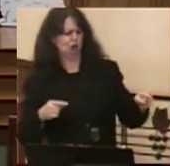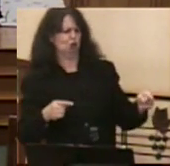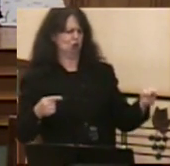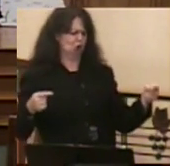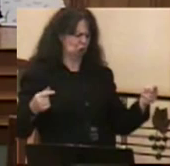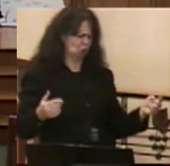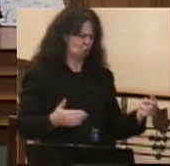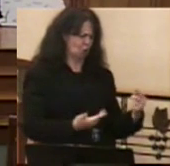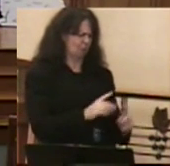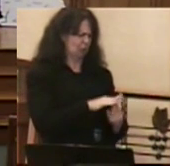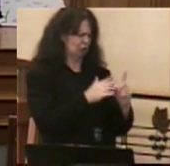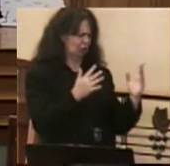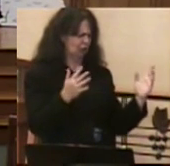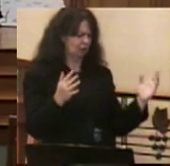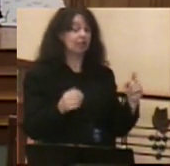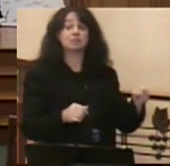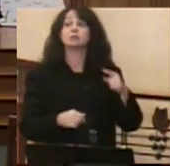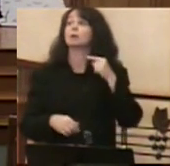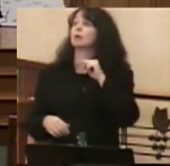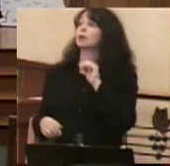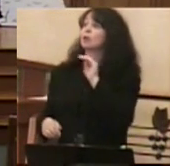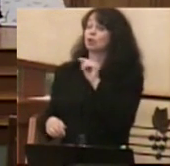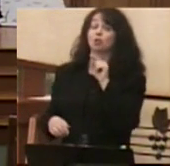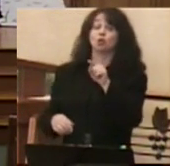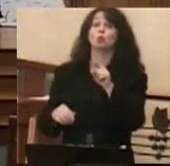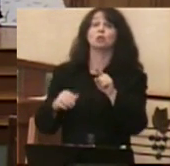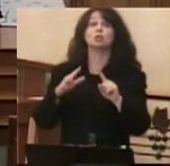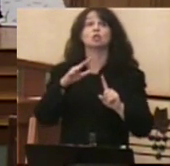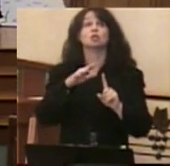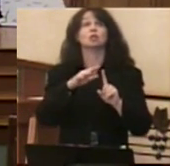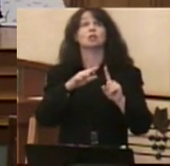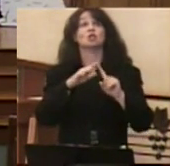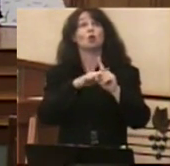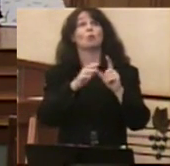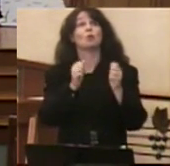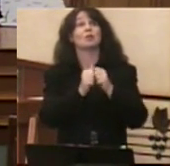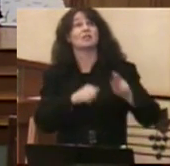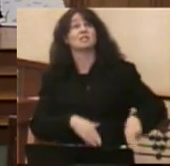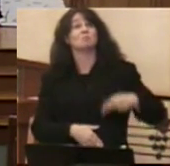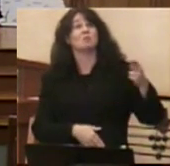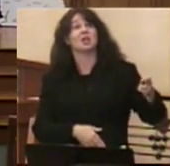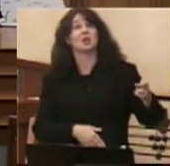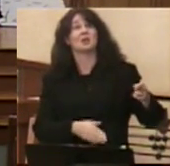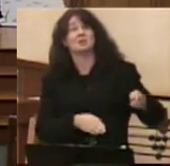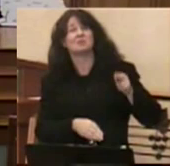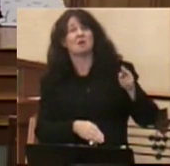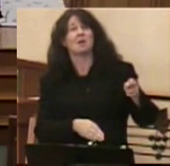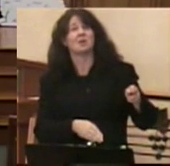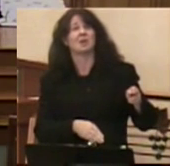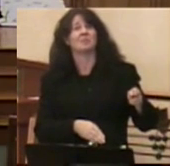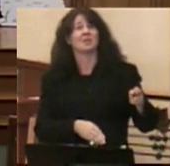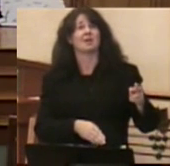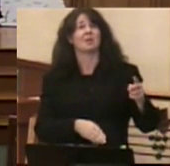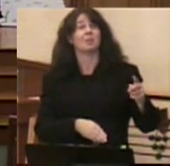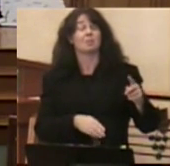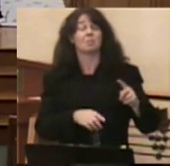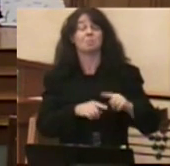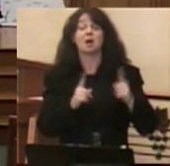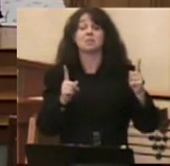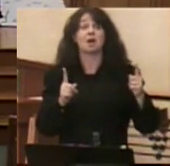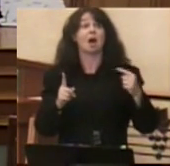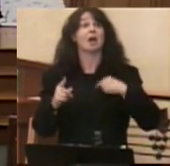javelin, but I come to you in the name of the Lord, the name of the Lord of hosts, the God of the armies of